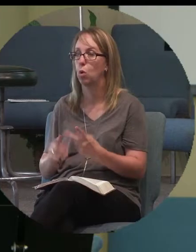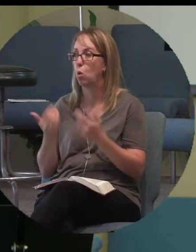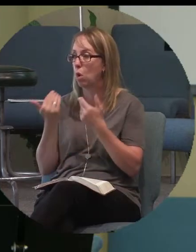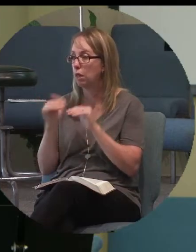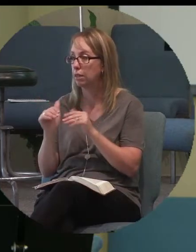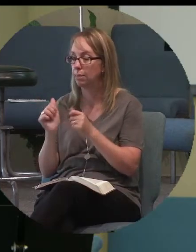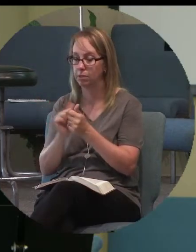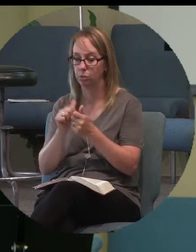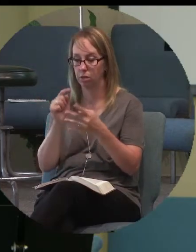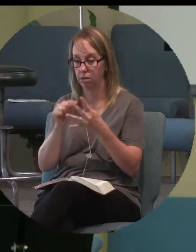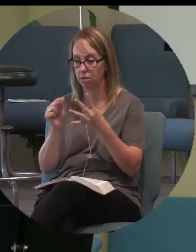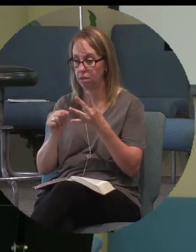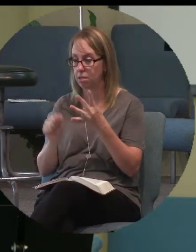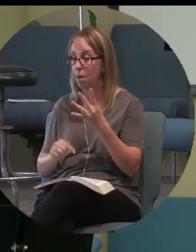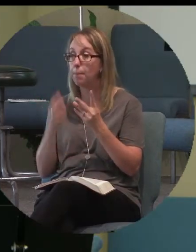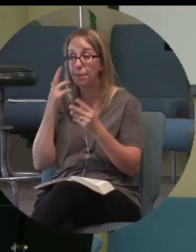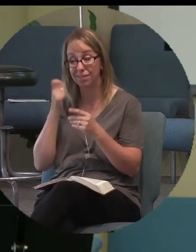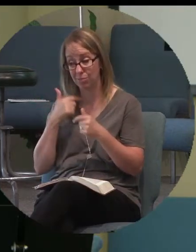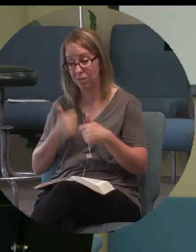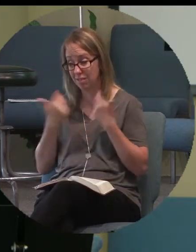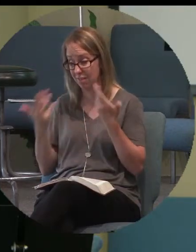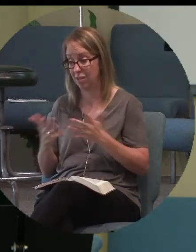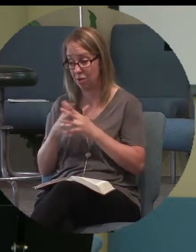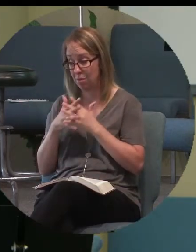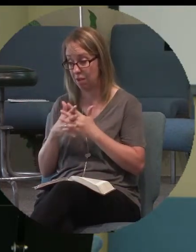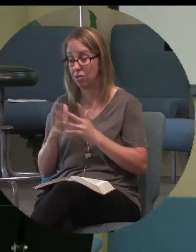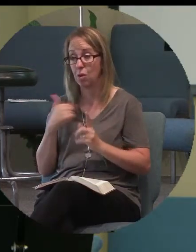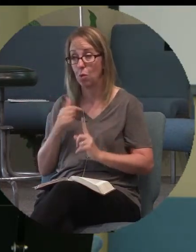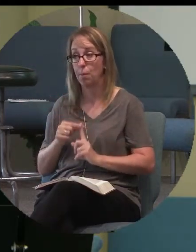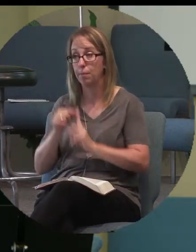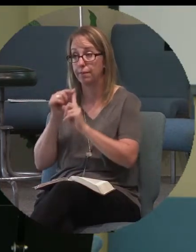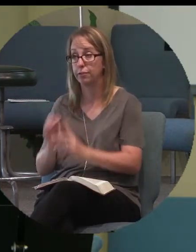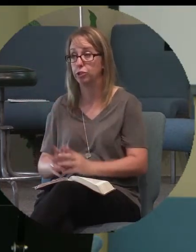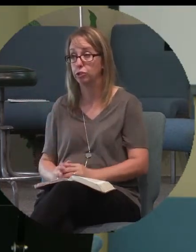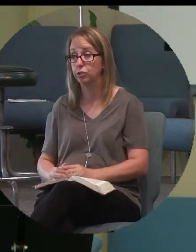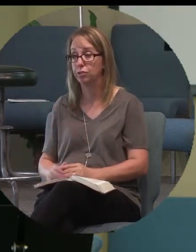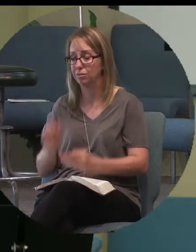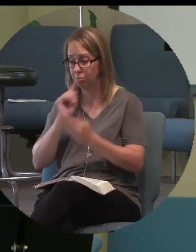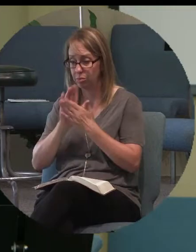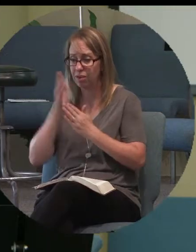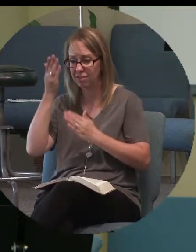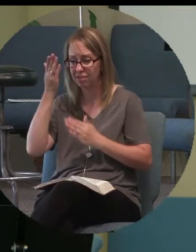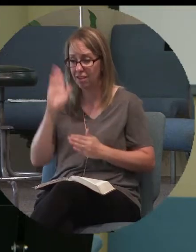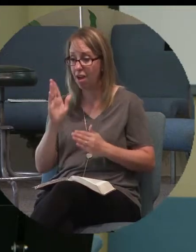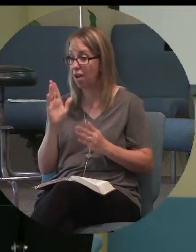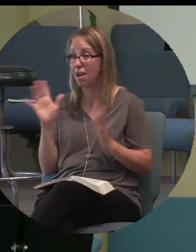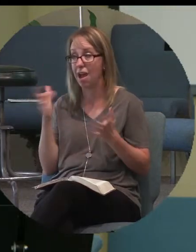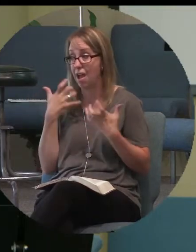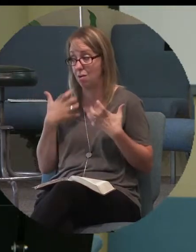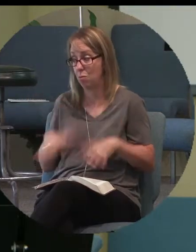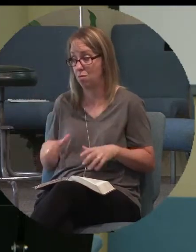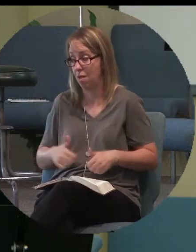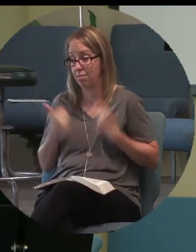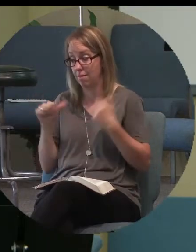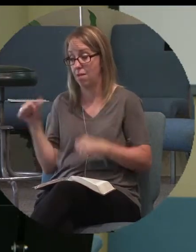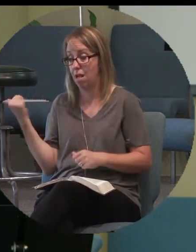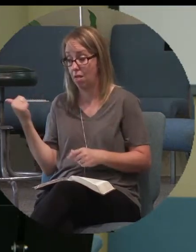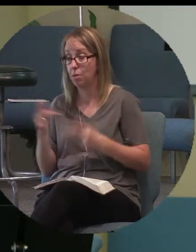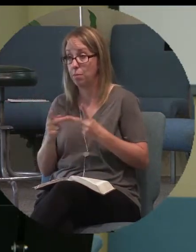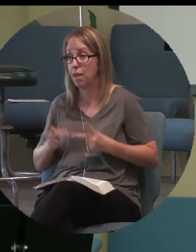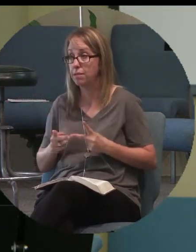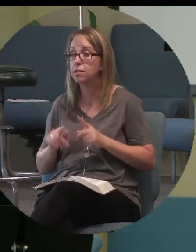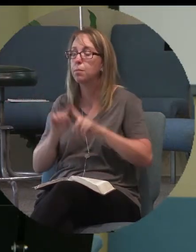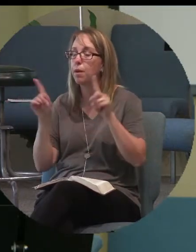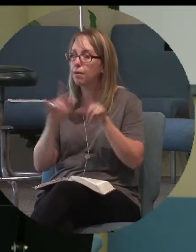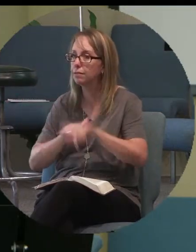us in this or that because we live in America and we're privileged. Praise God, I wouldn't want to live anywhere else but at the